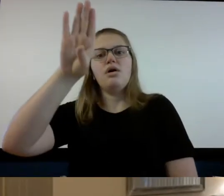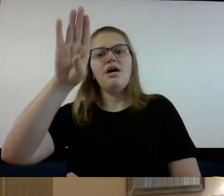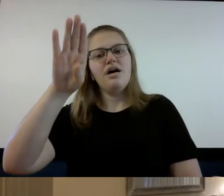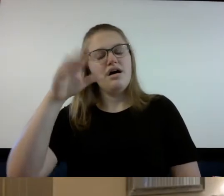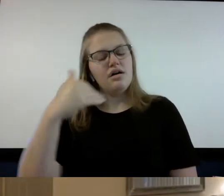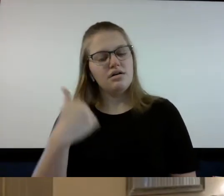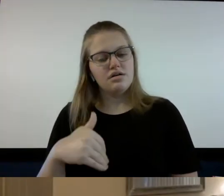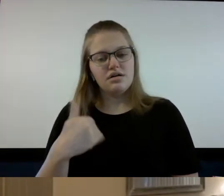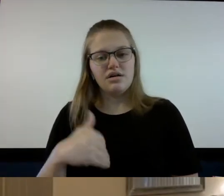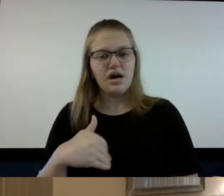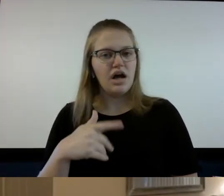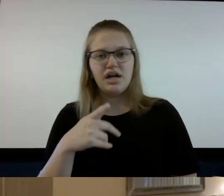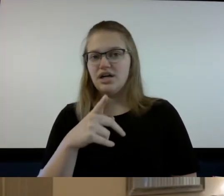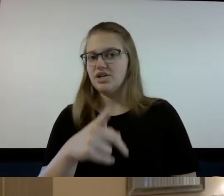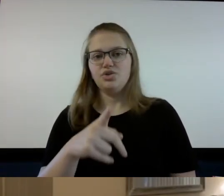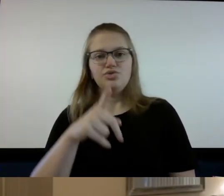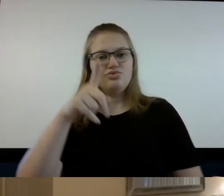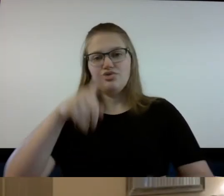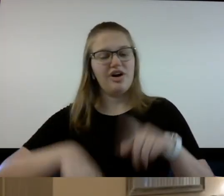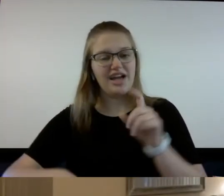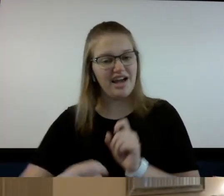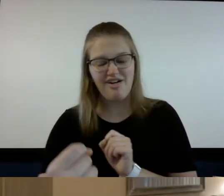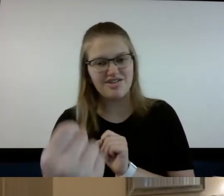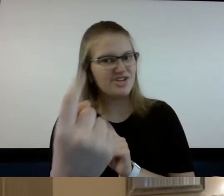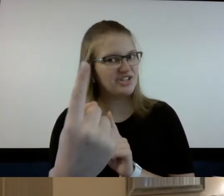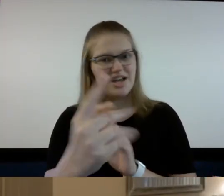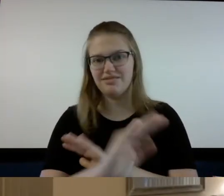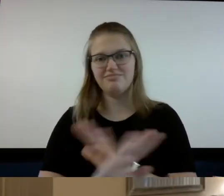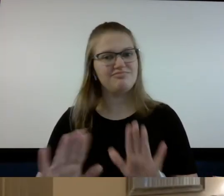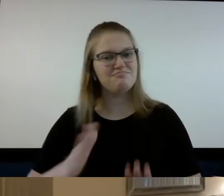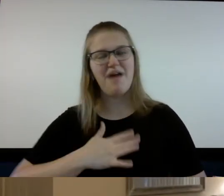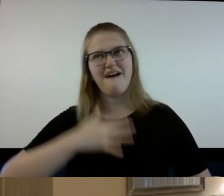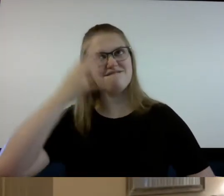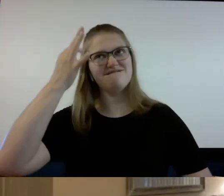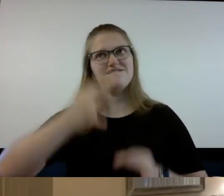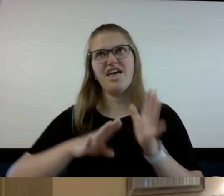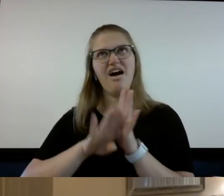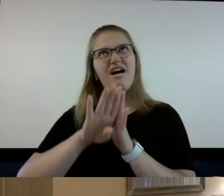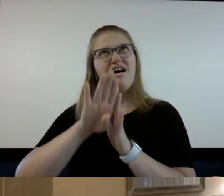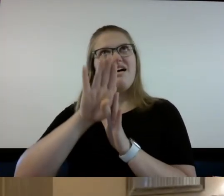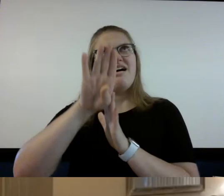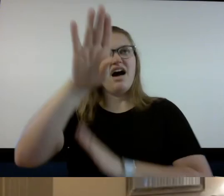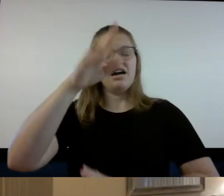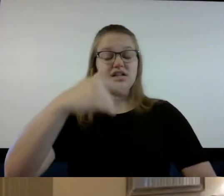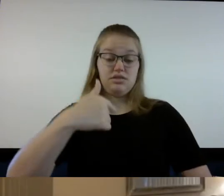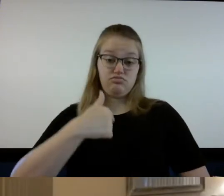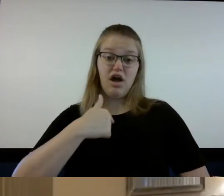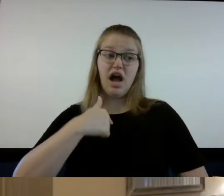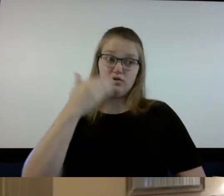you you have no idea how high my faith is right now because I knew that my life was